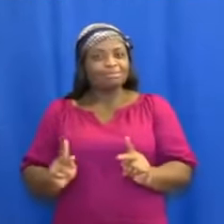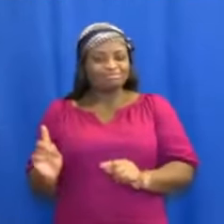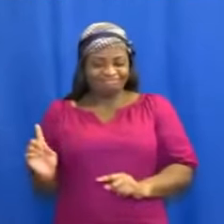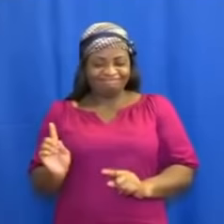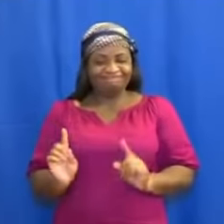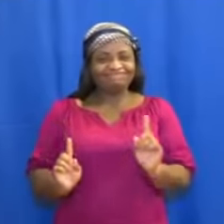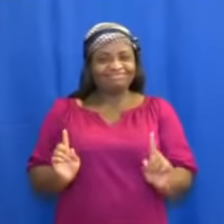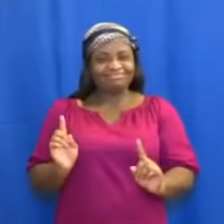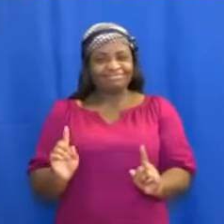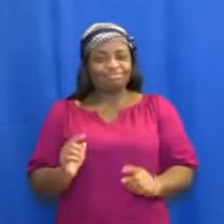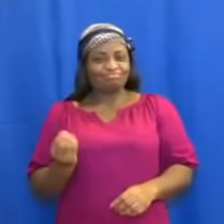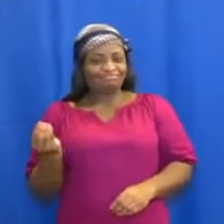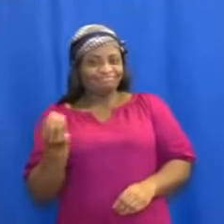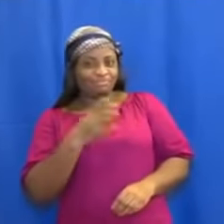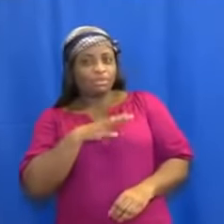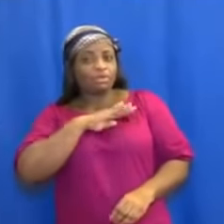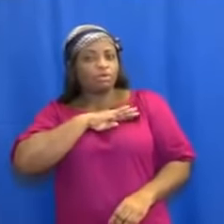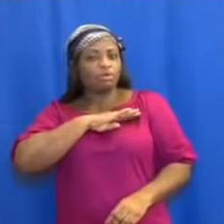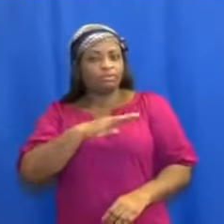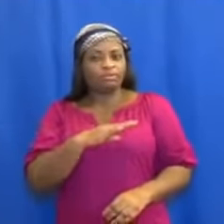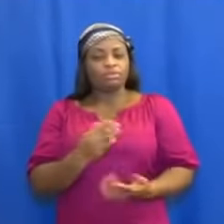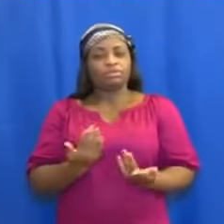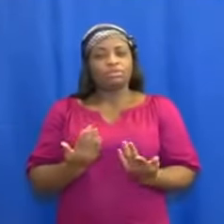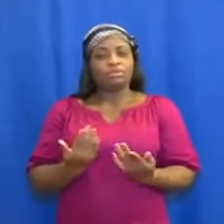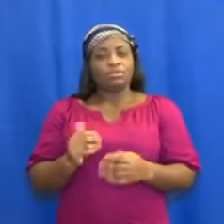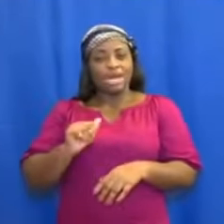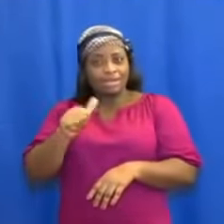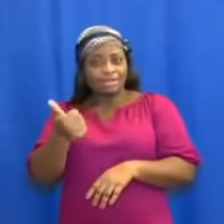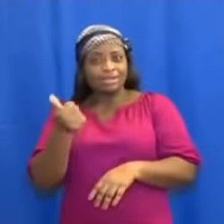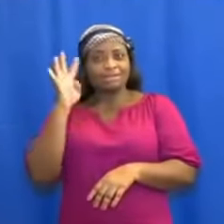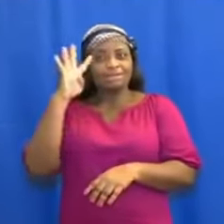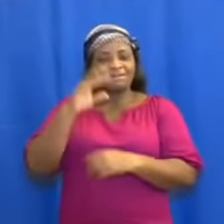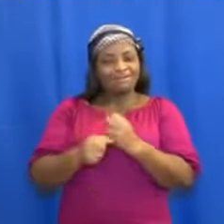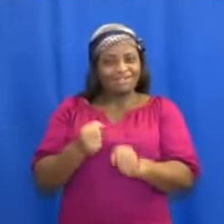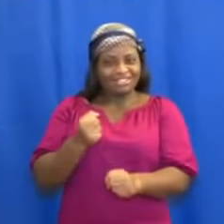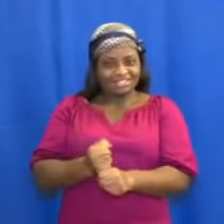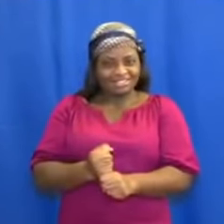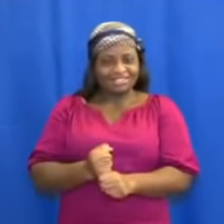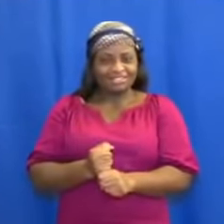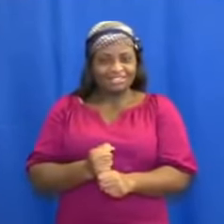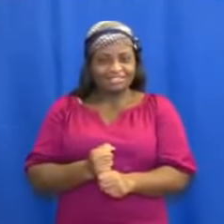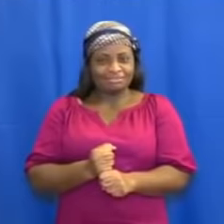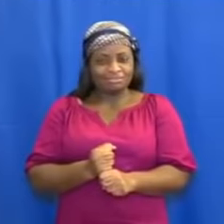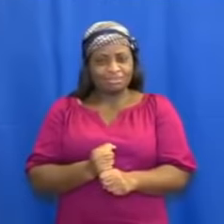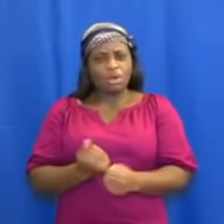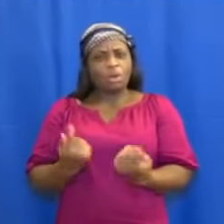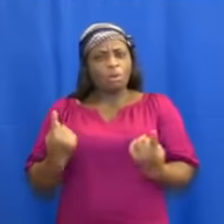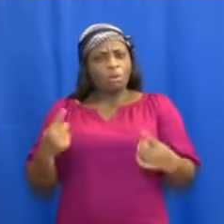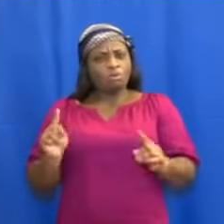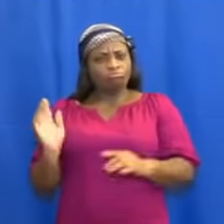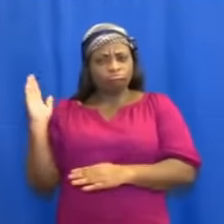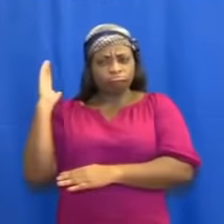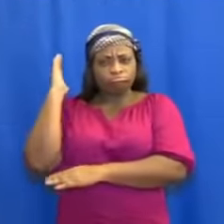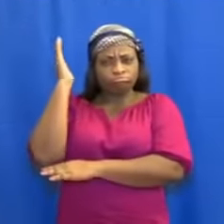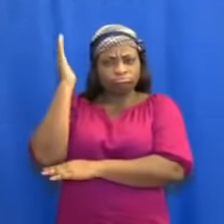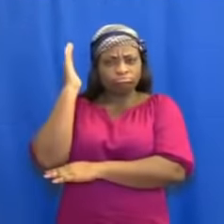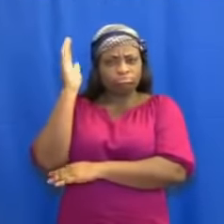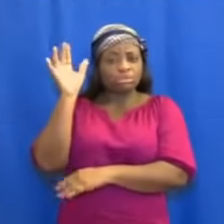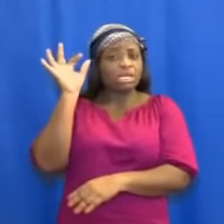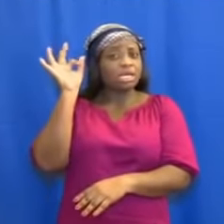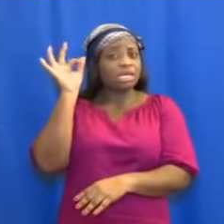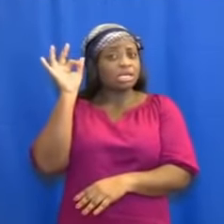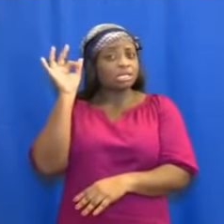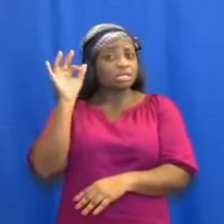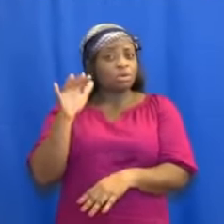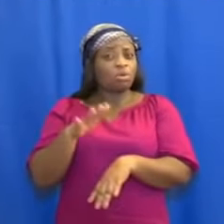repose their confidence in me for another four years. When I delivered update number 19